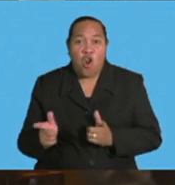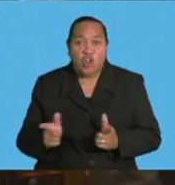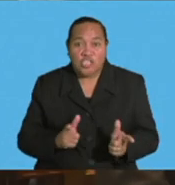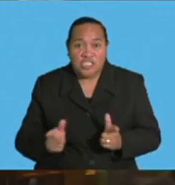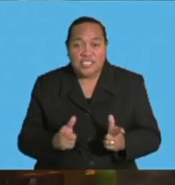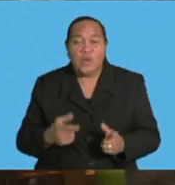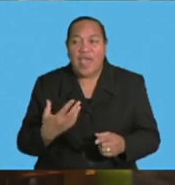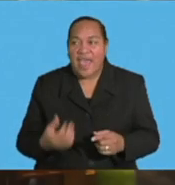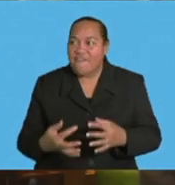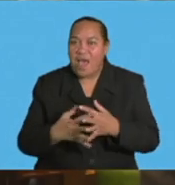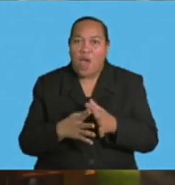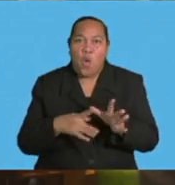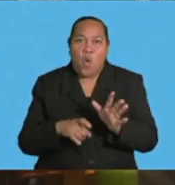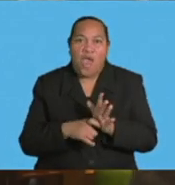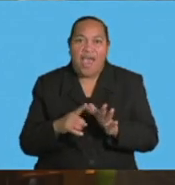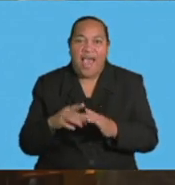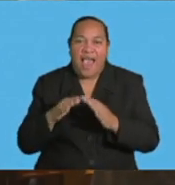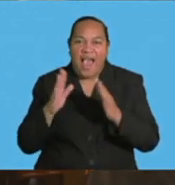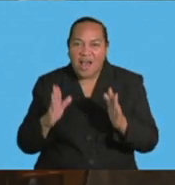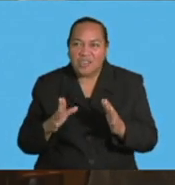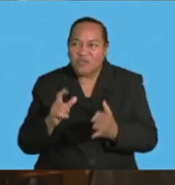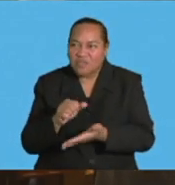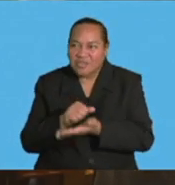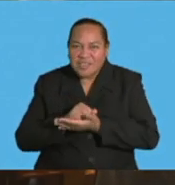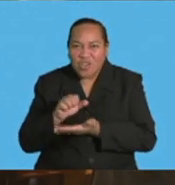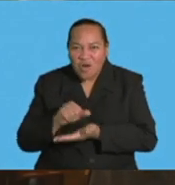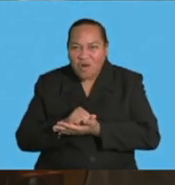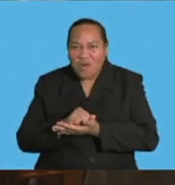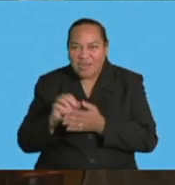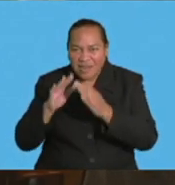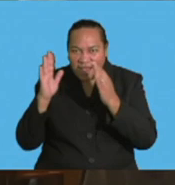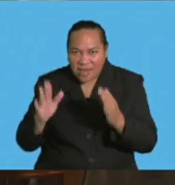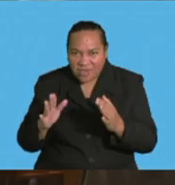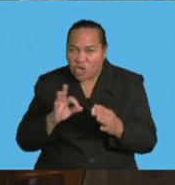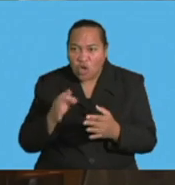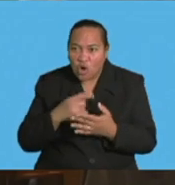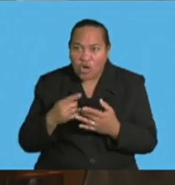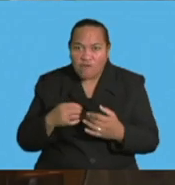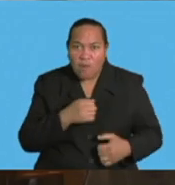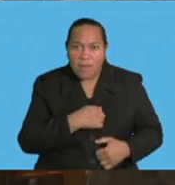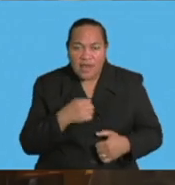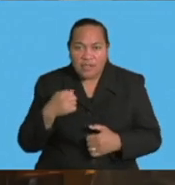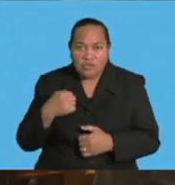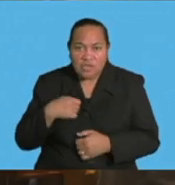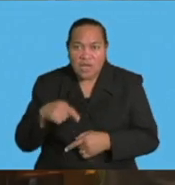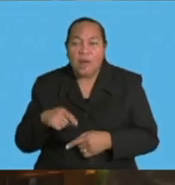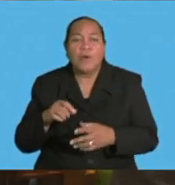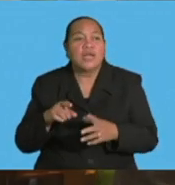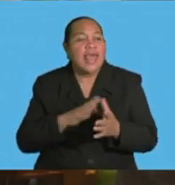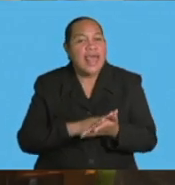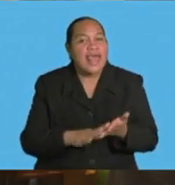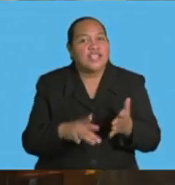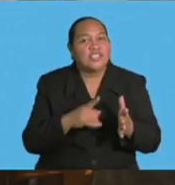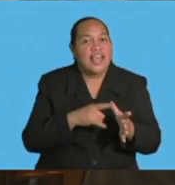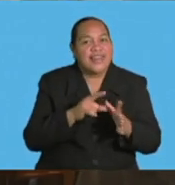Logistics, warehousing, very, very critical, not only for the military stores, for peace operations, but most importantly for HADR as well.